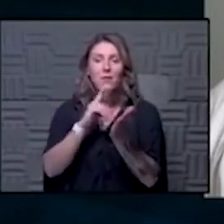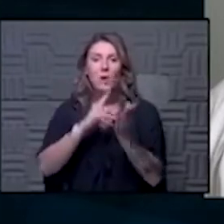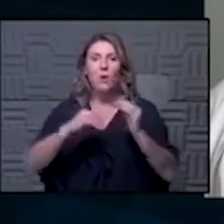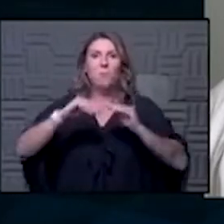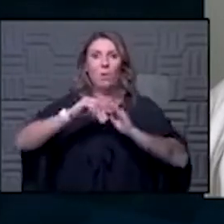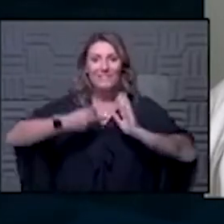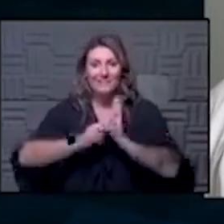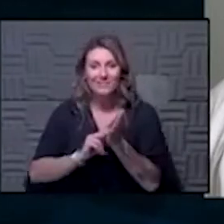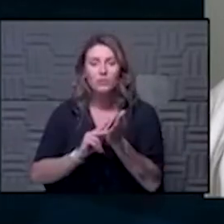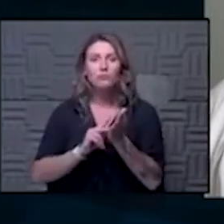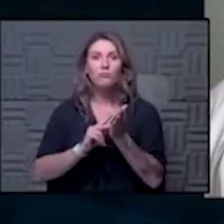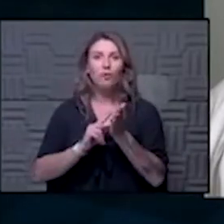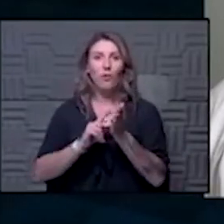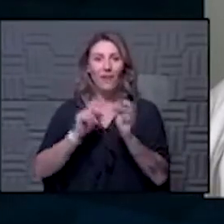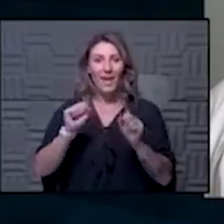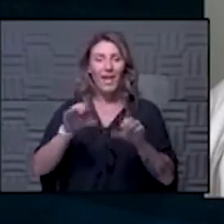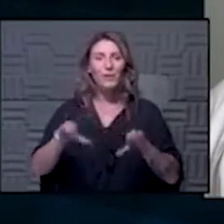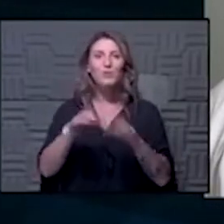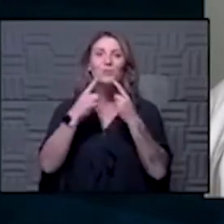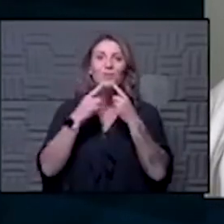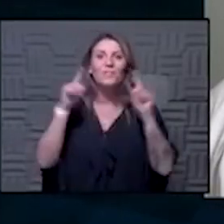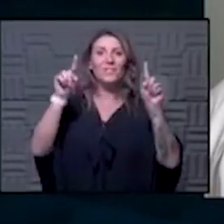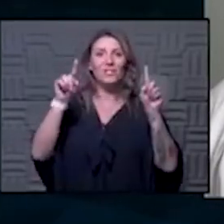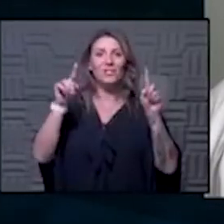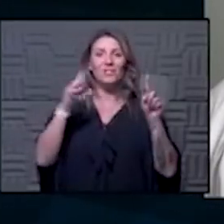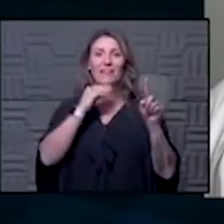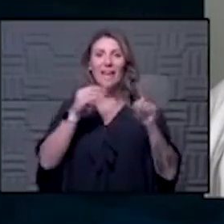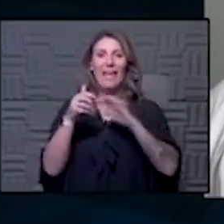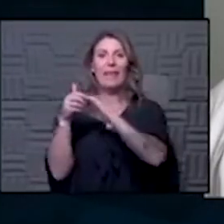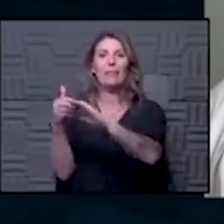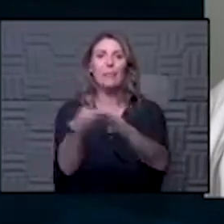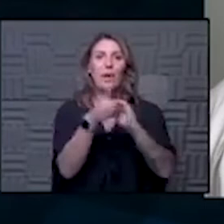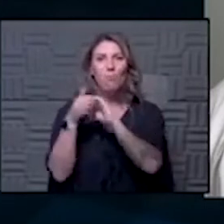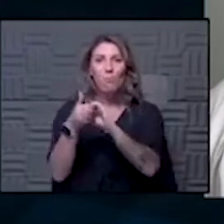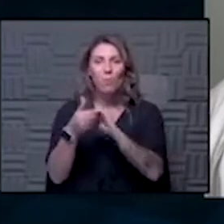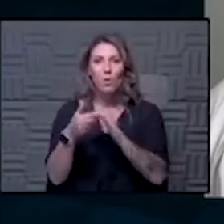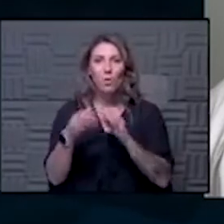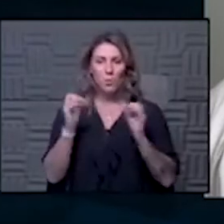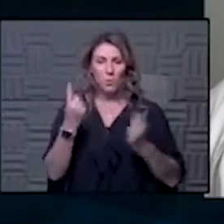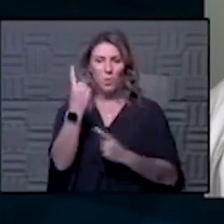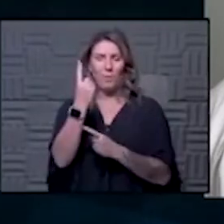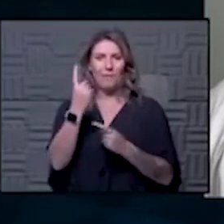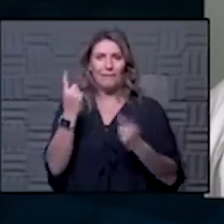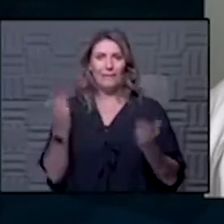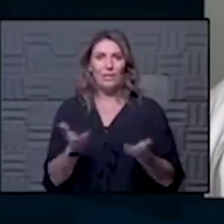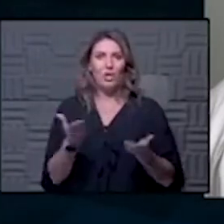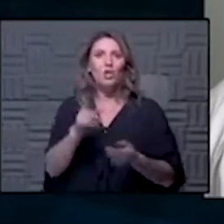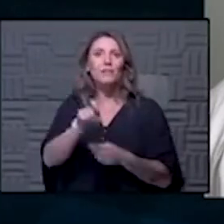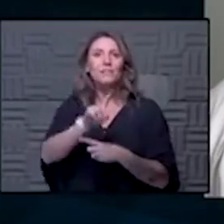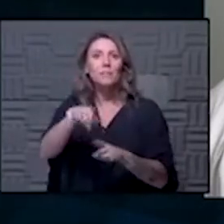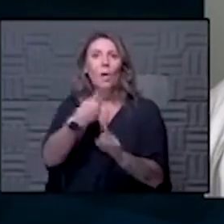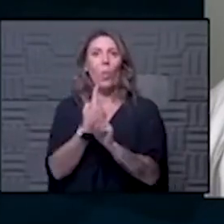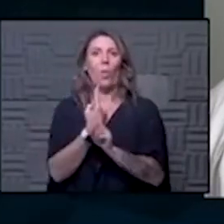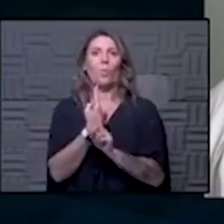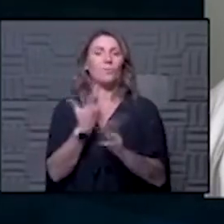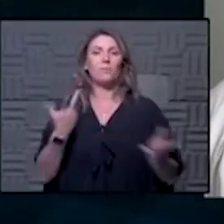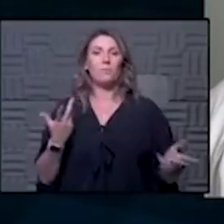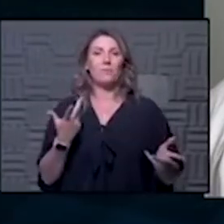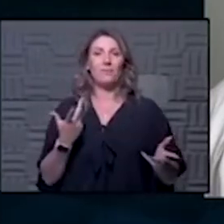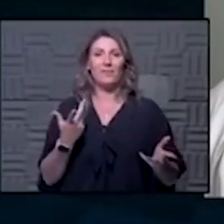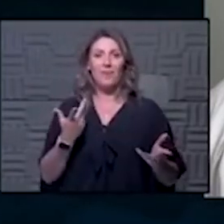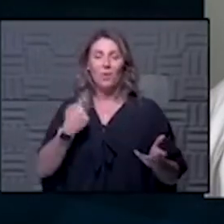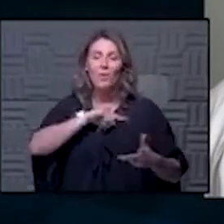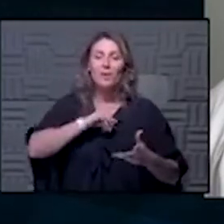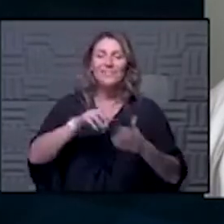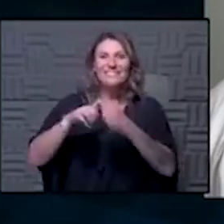we can get it done efficiently we can get it done collaboratively no one here has to do it alone we can be together and it's